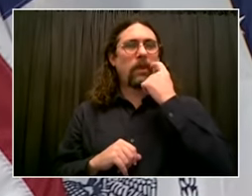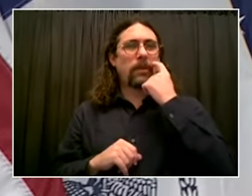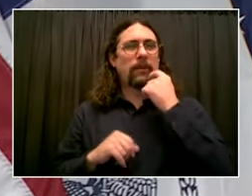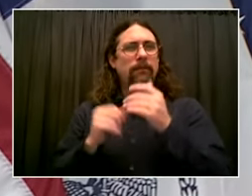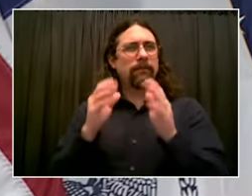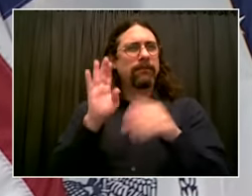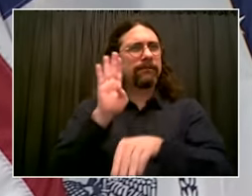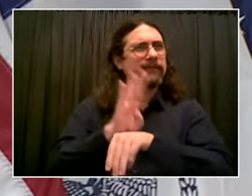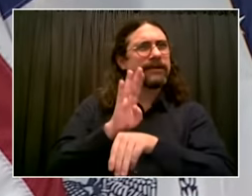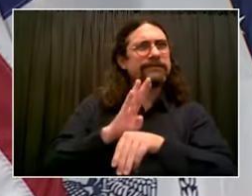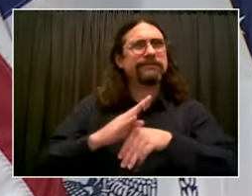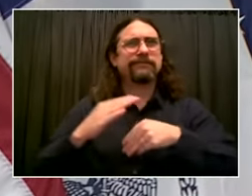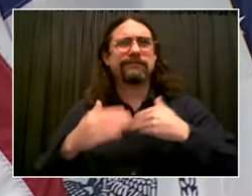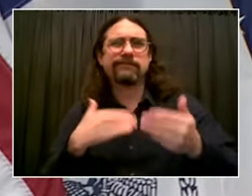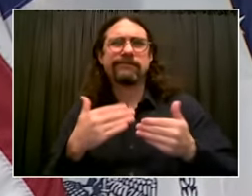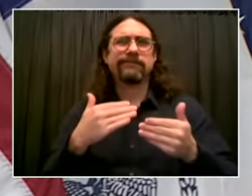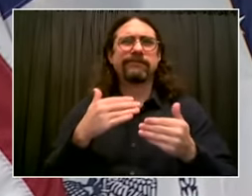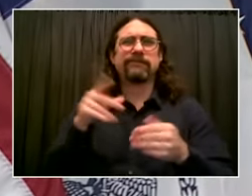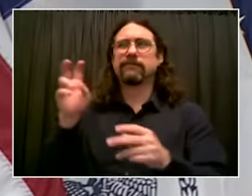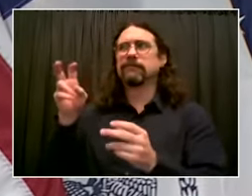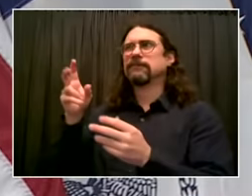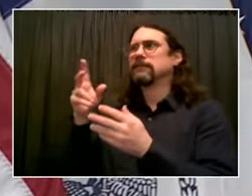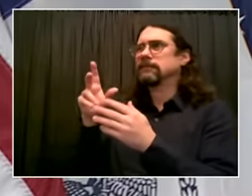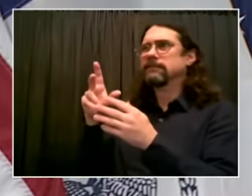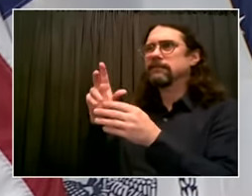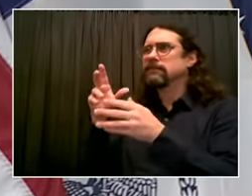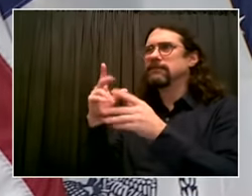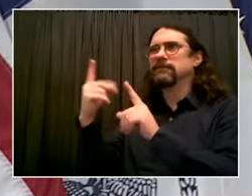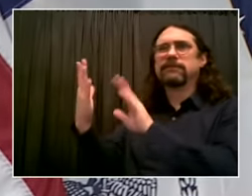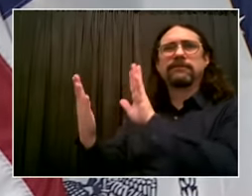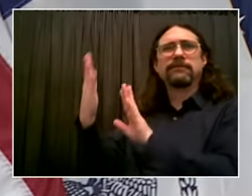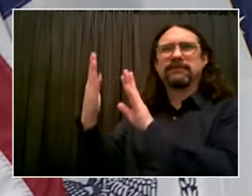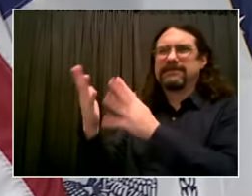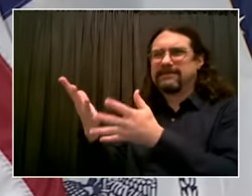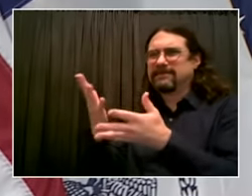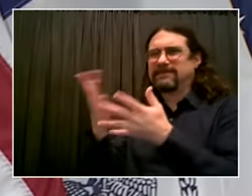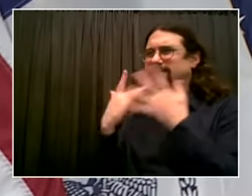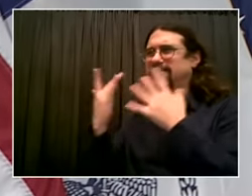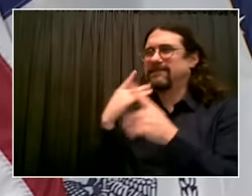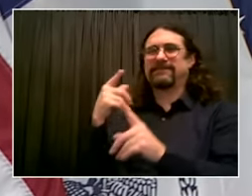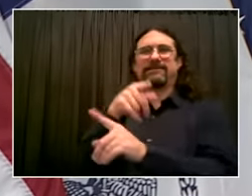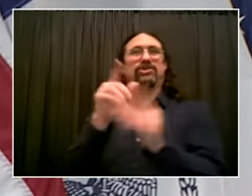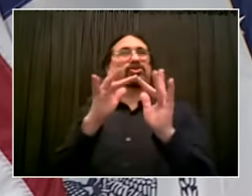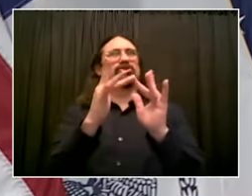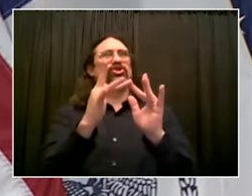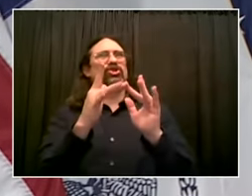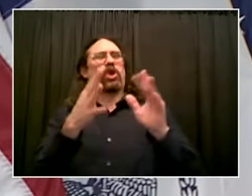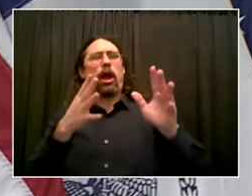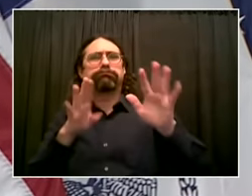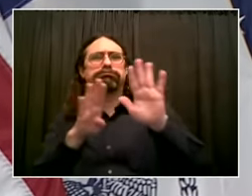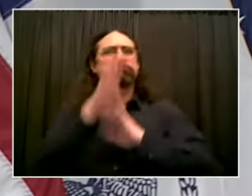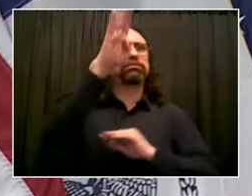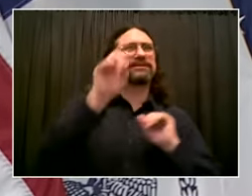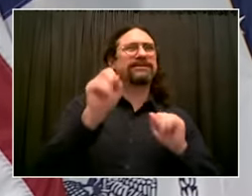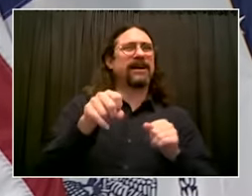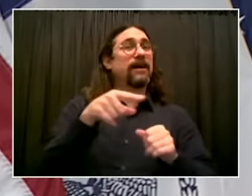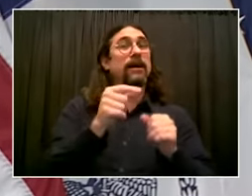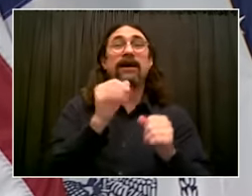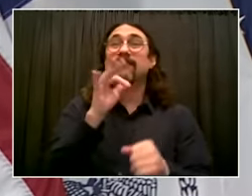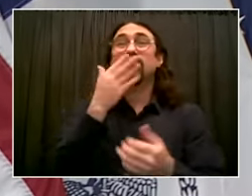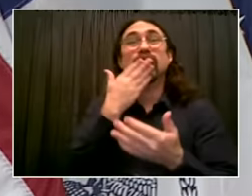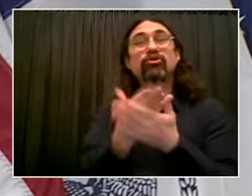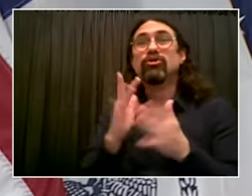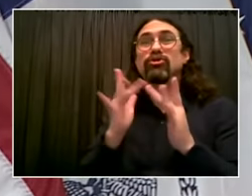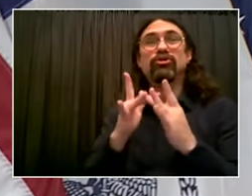to build people's livelihoods. So someone who's going to speak from his own experience. President of a great